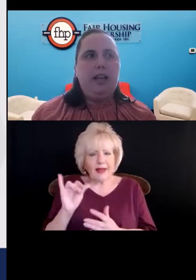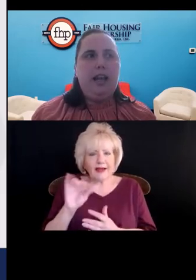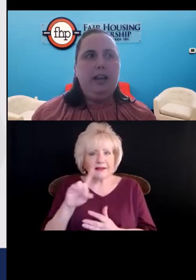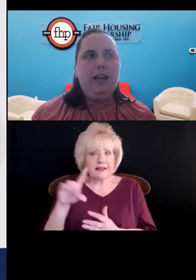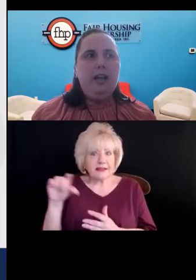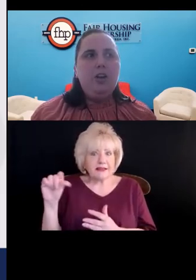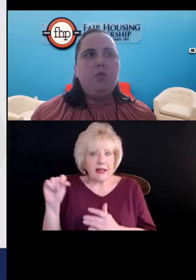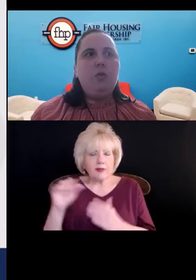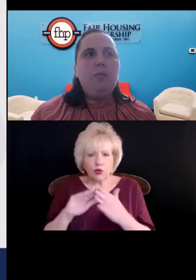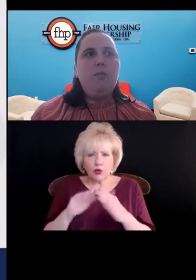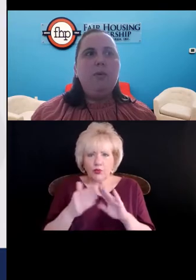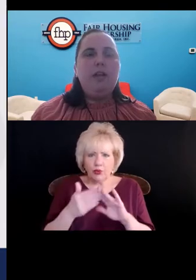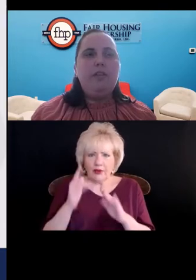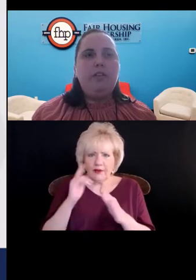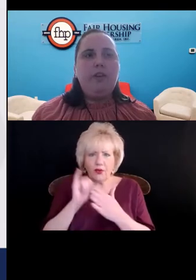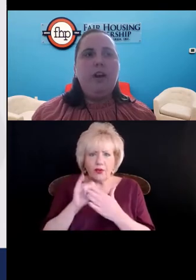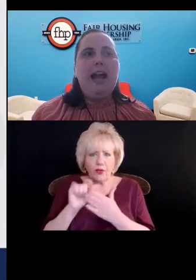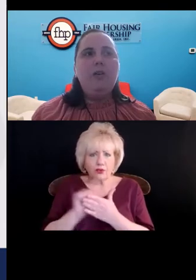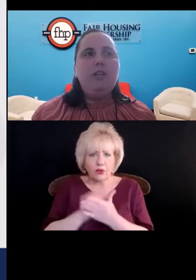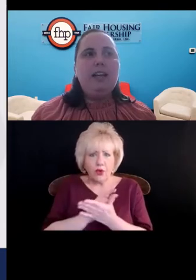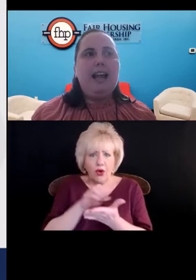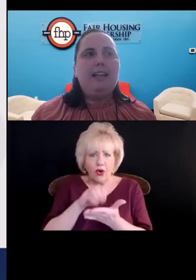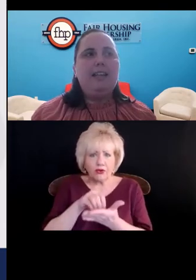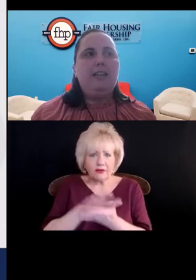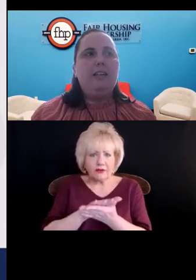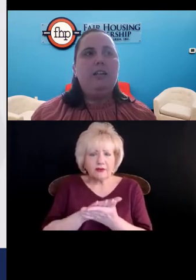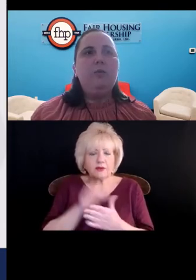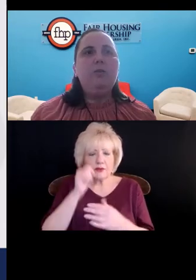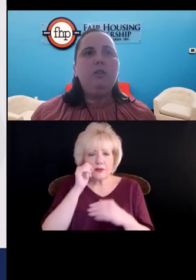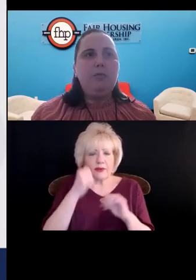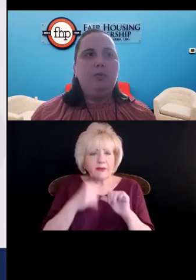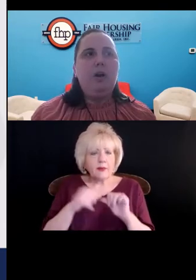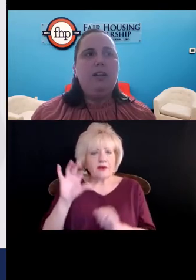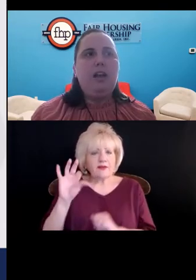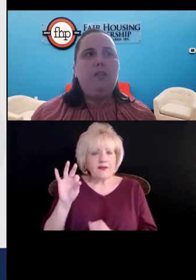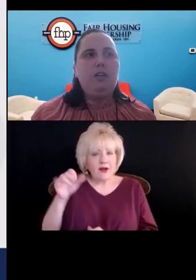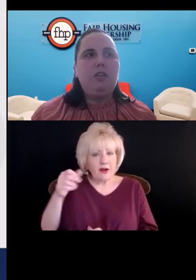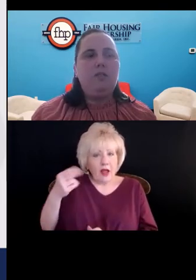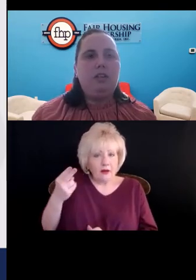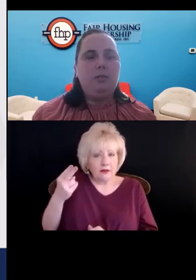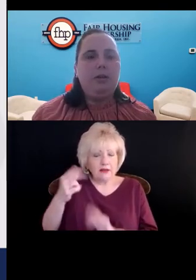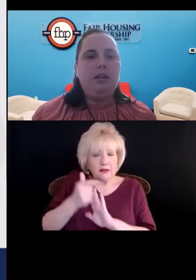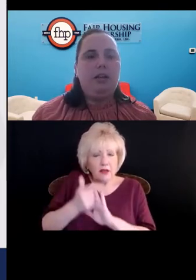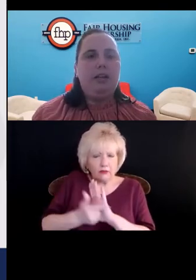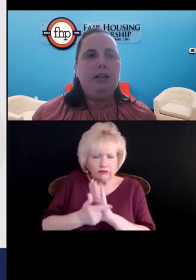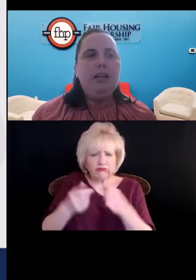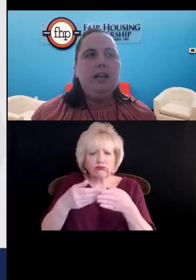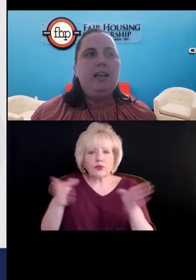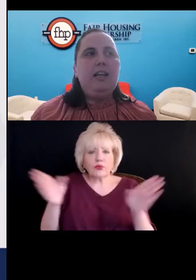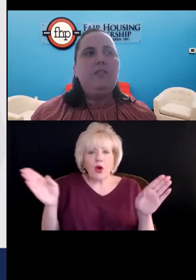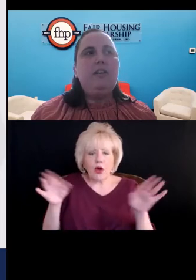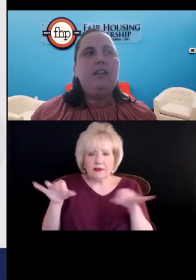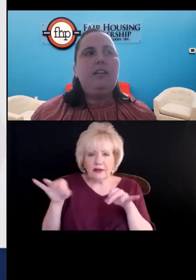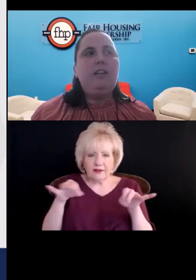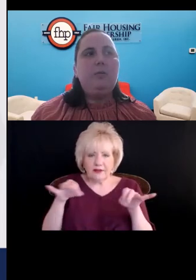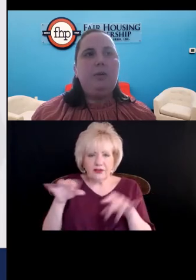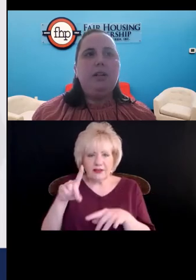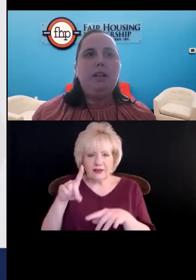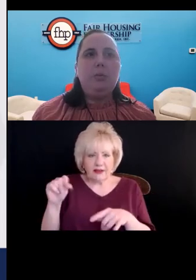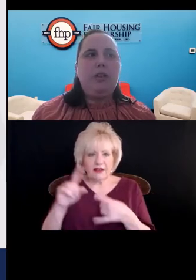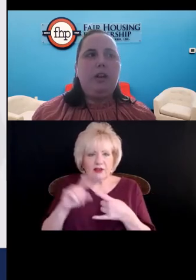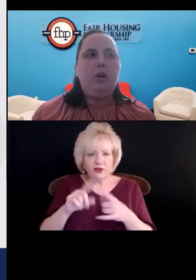on our books today. To remember that the Fair Housing Act is a deliberately broad definition of disability to give us